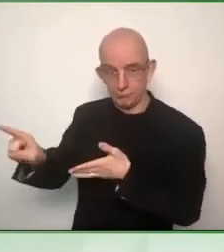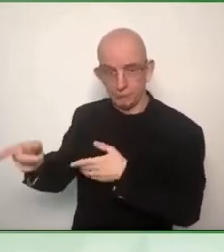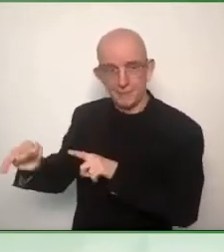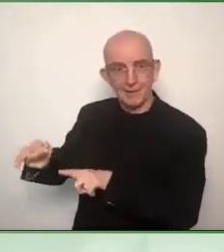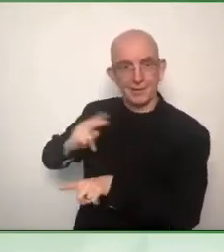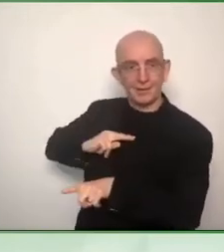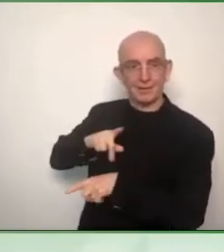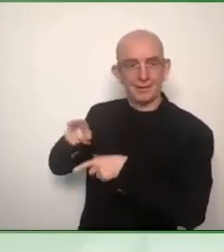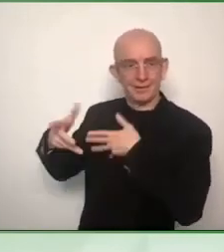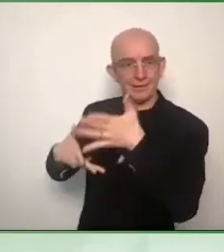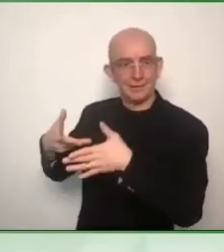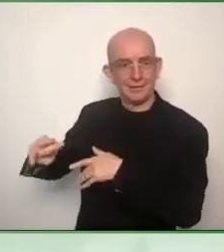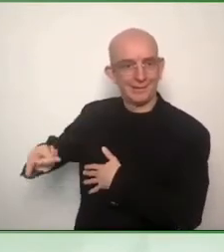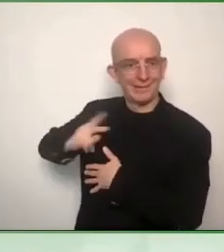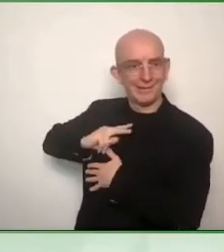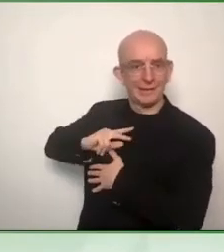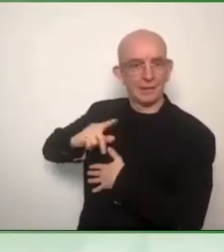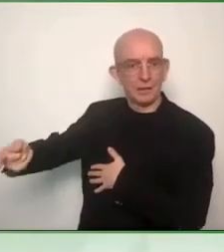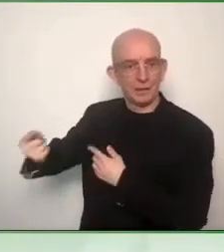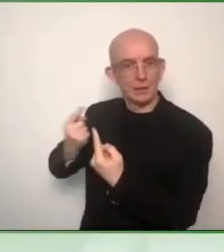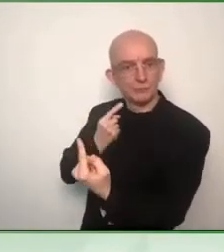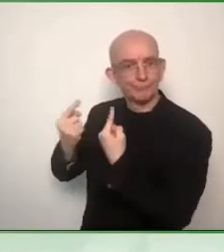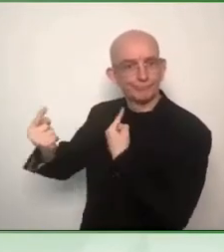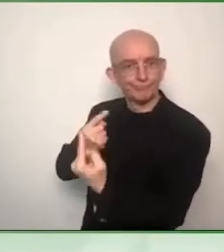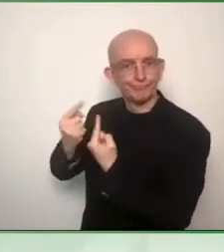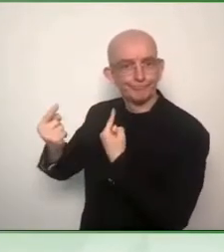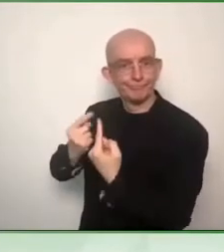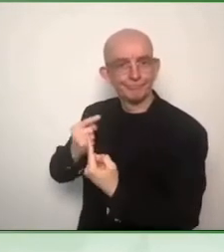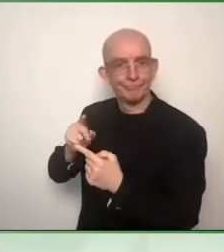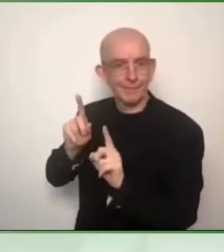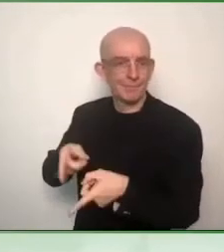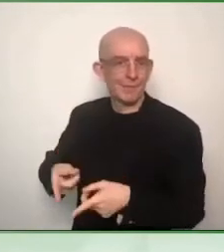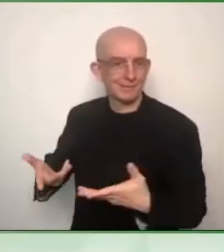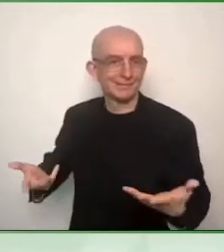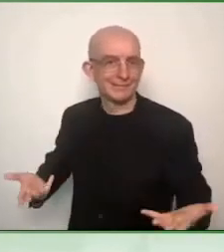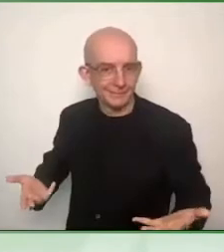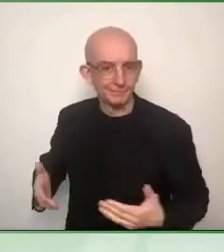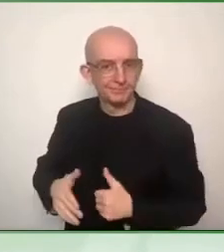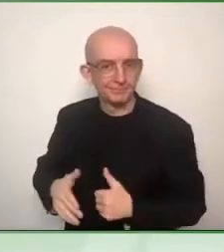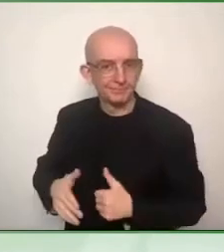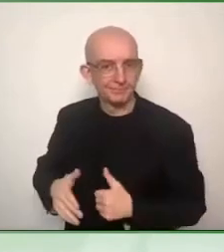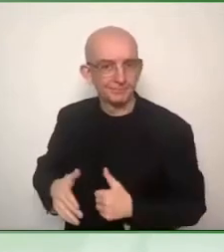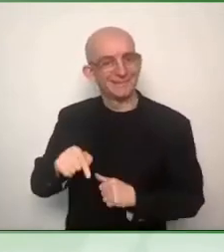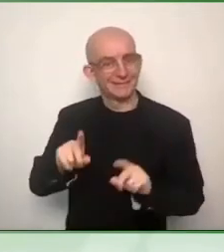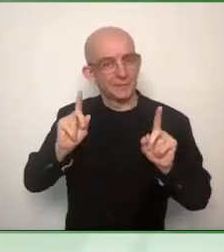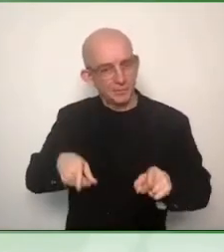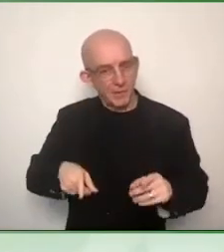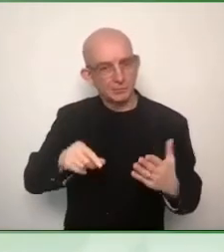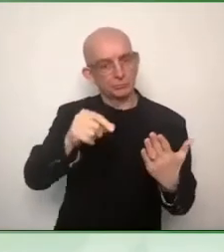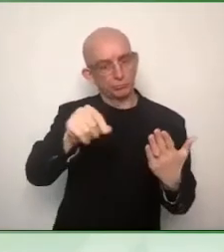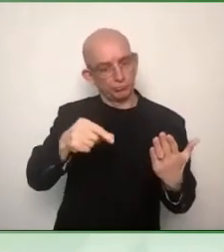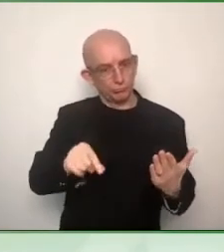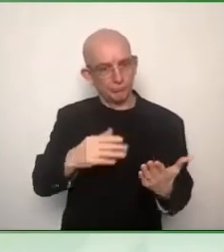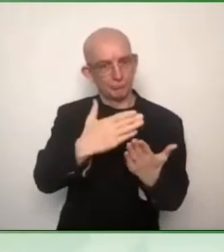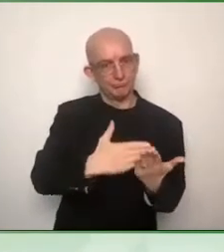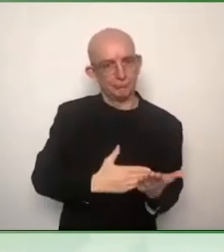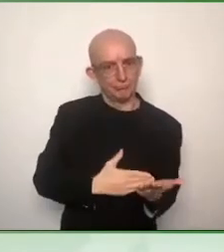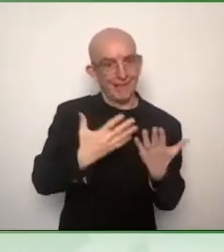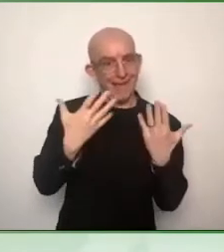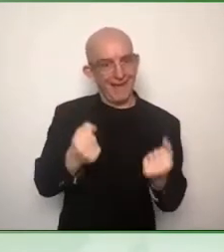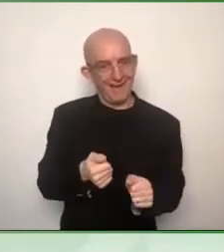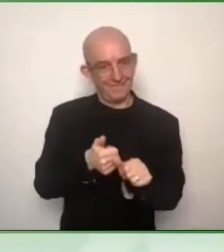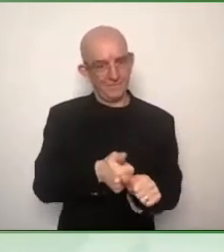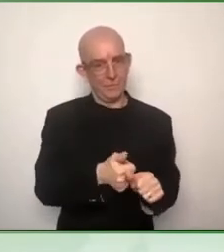these are what is in the pipeline in relation to standardization. What is changing